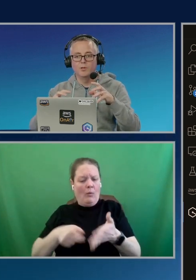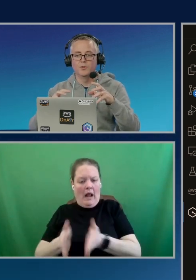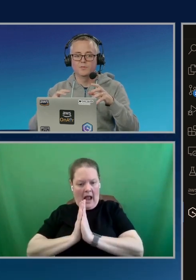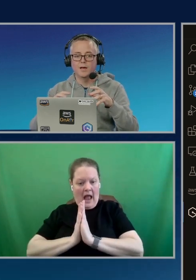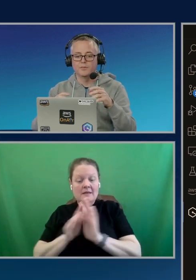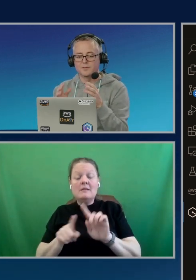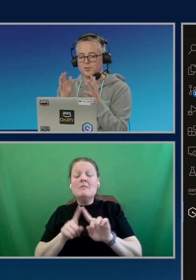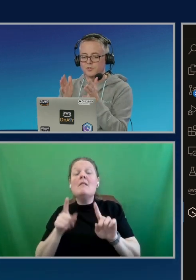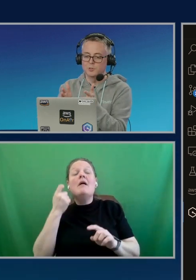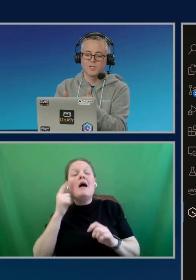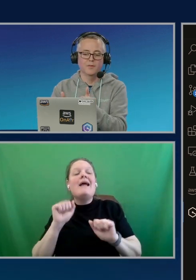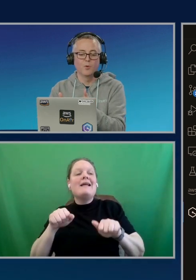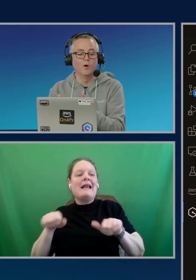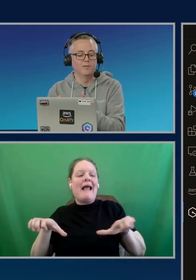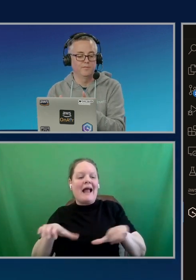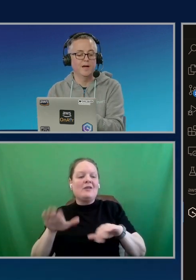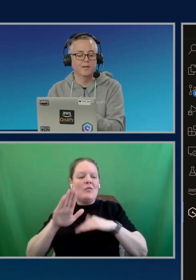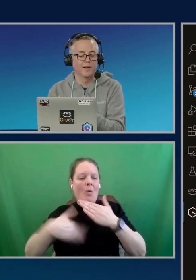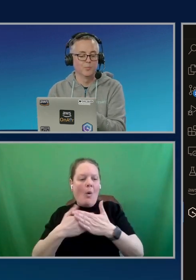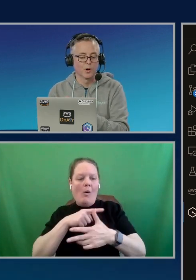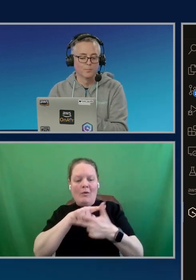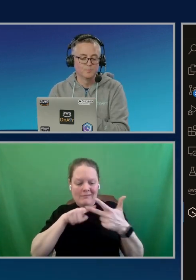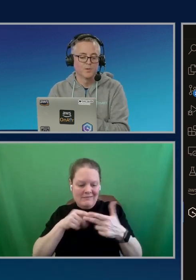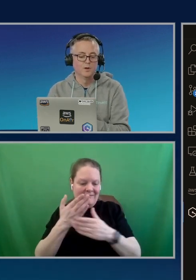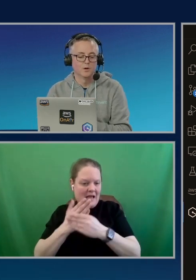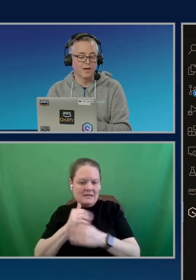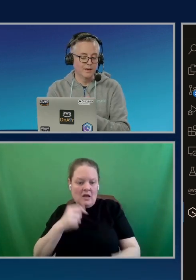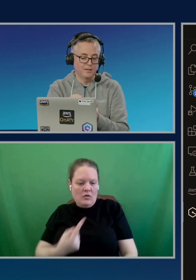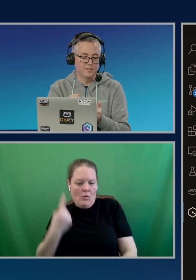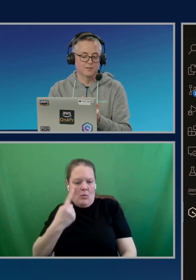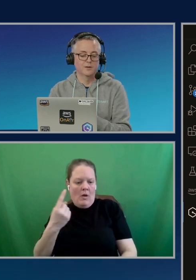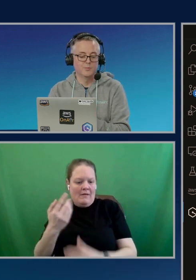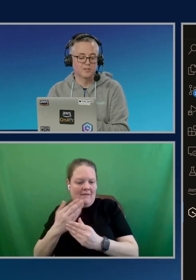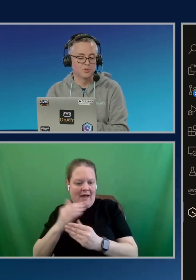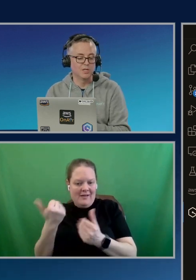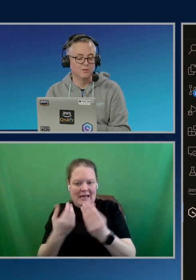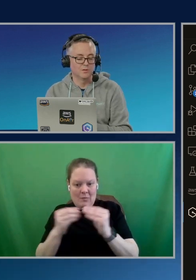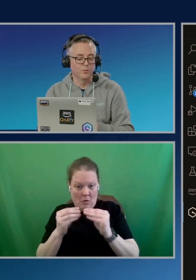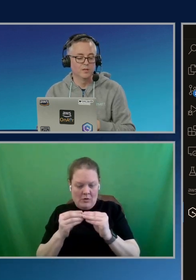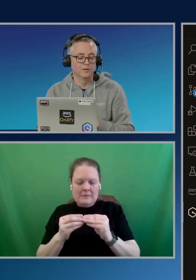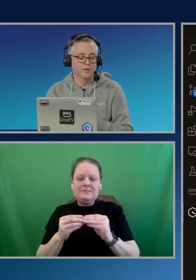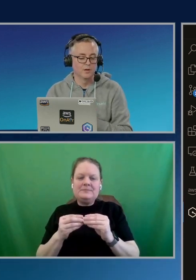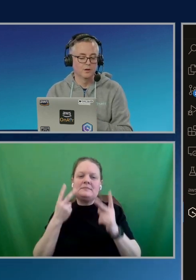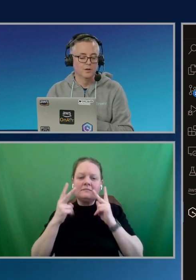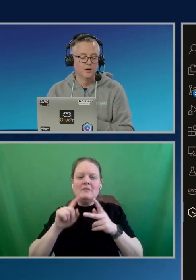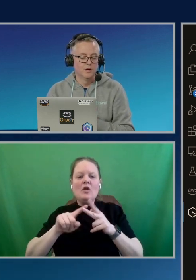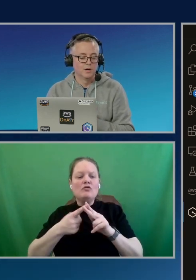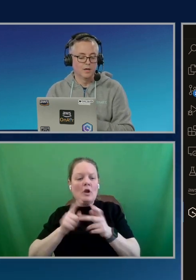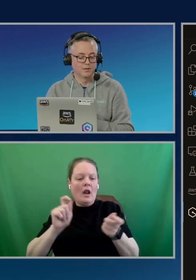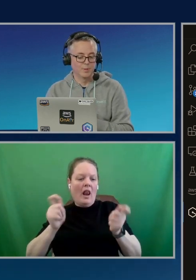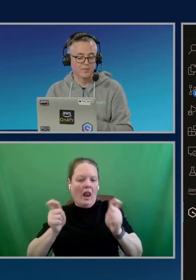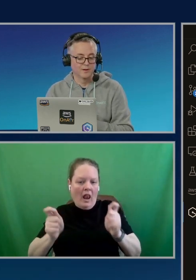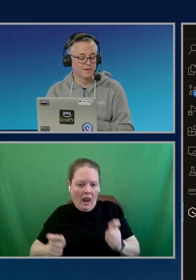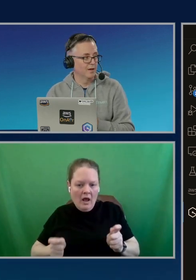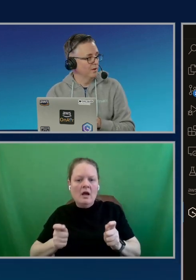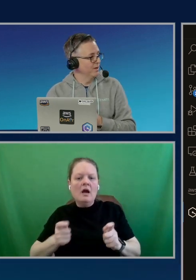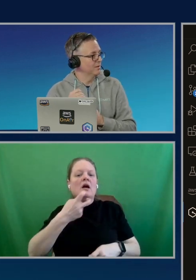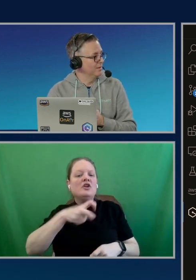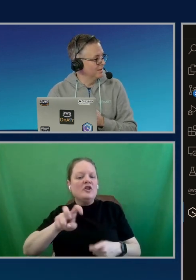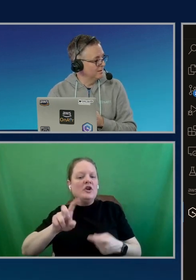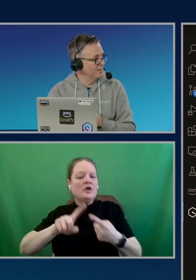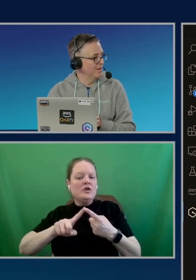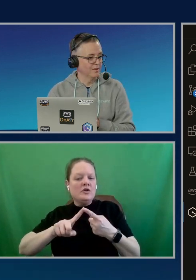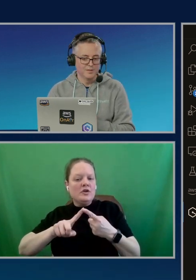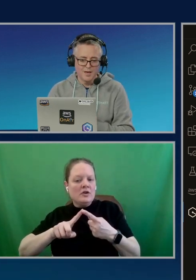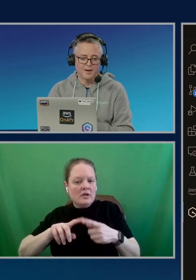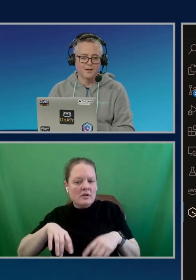across all of those files. It's not just looking at the one file anymore. Okay. And now you can see it's starting to make some changes. it went into the Python file, went